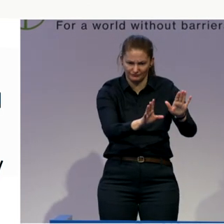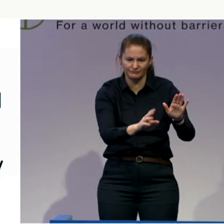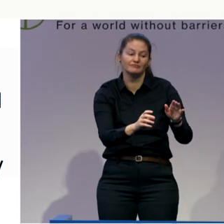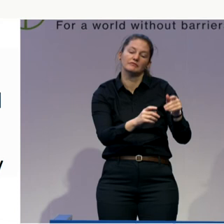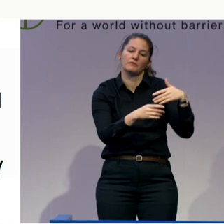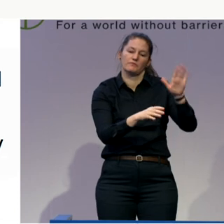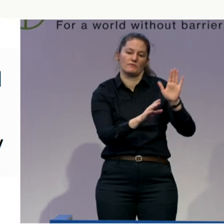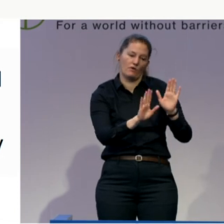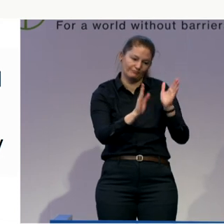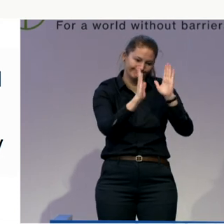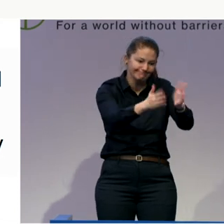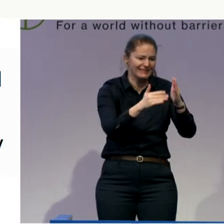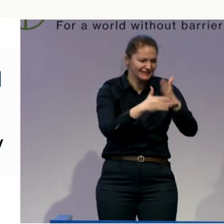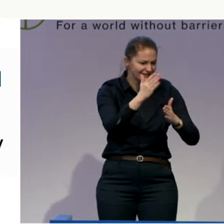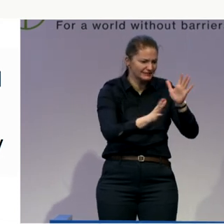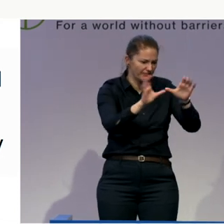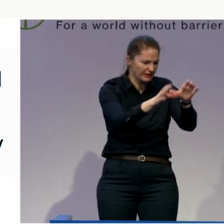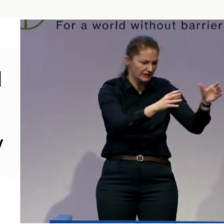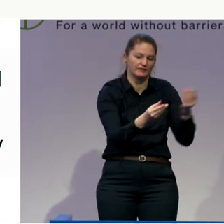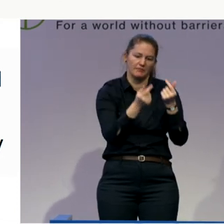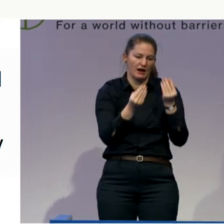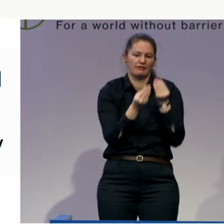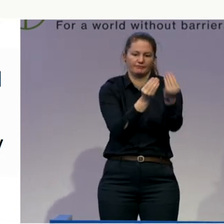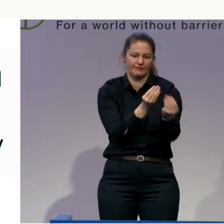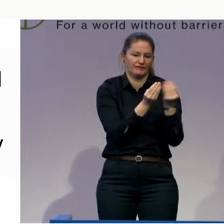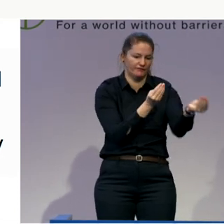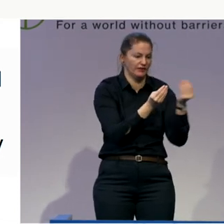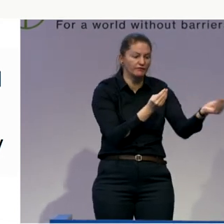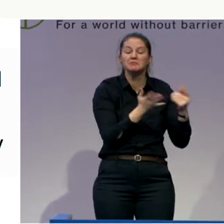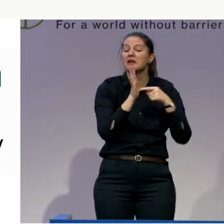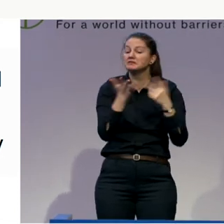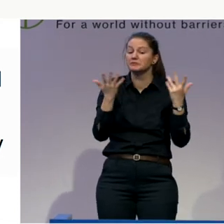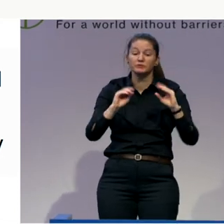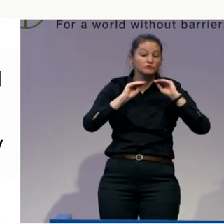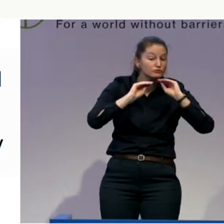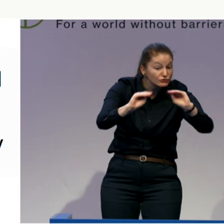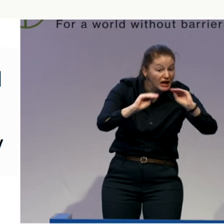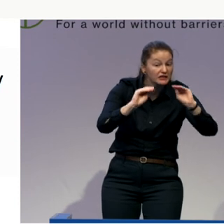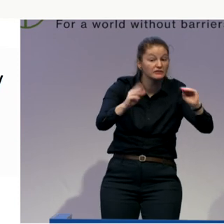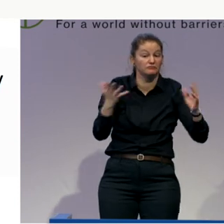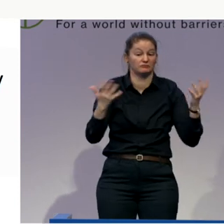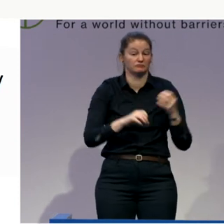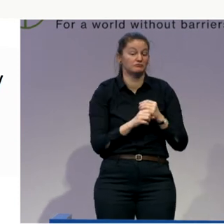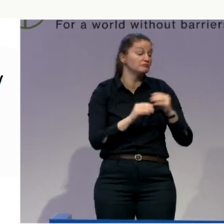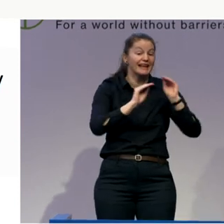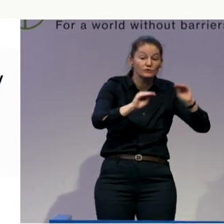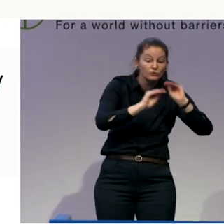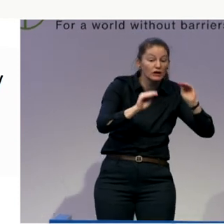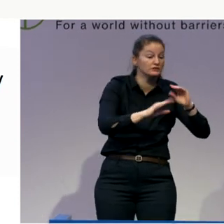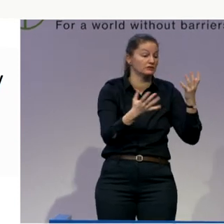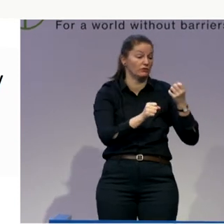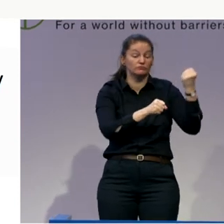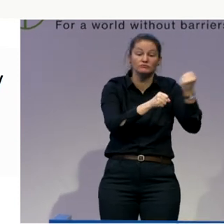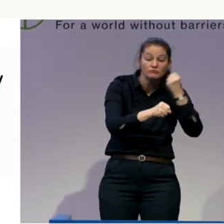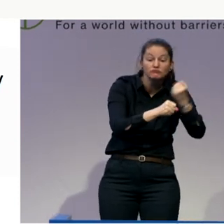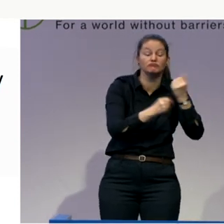them to participate in education and employment and society. And it's cash